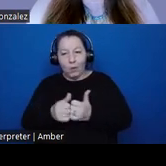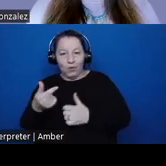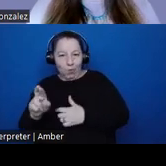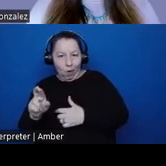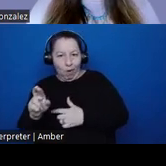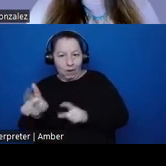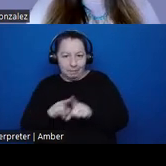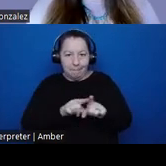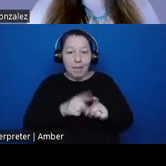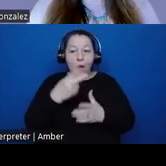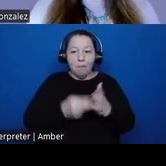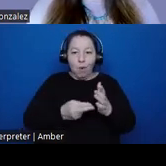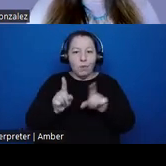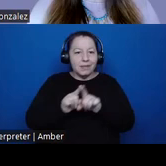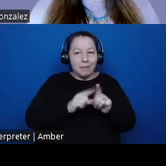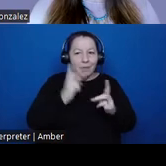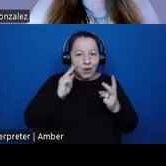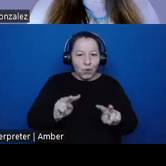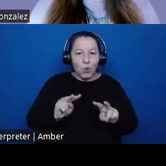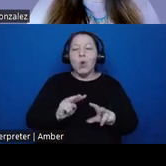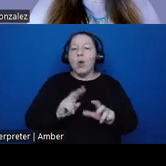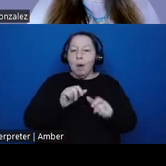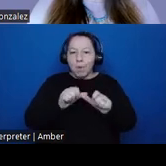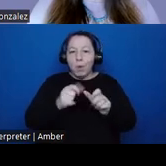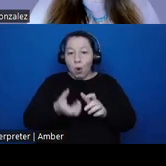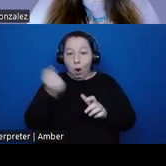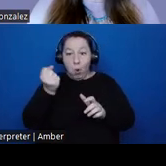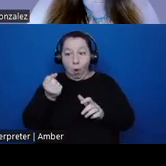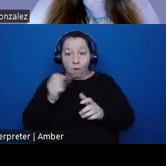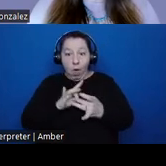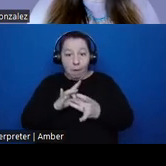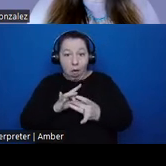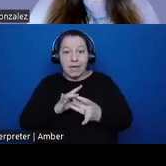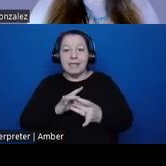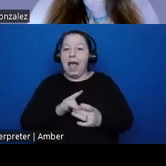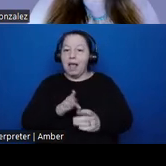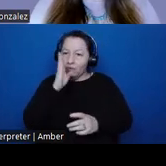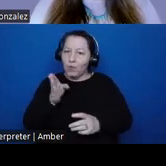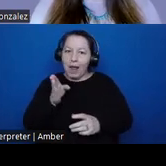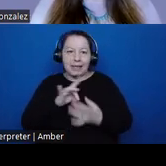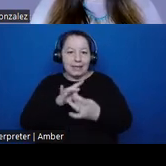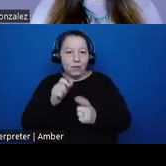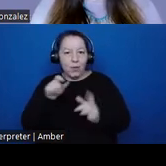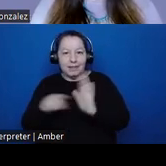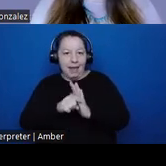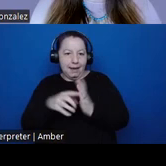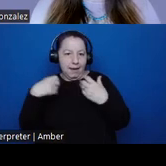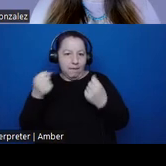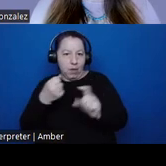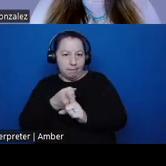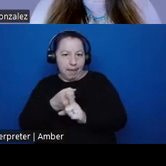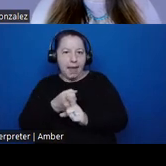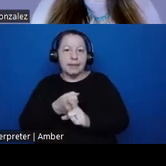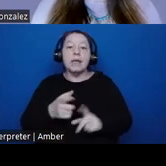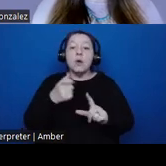view the permanent removal of belongings as directly connected to negative health impacts. Second, from an archaeological